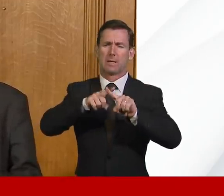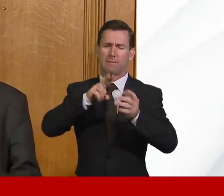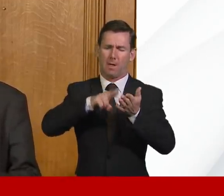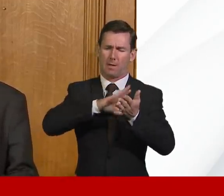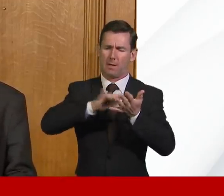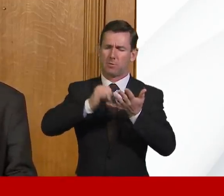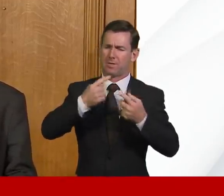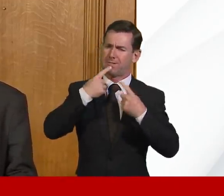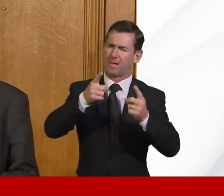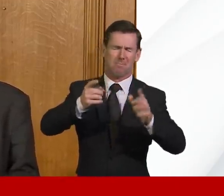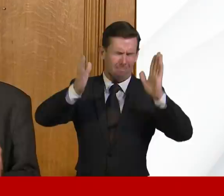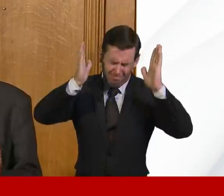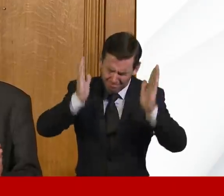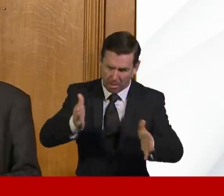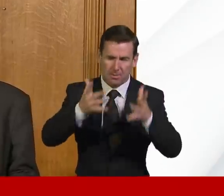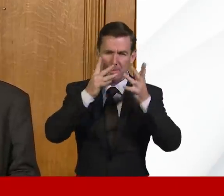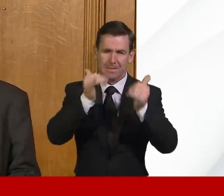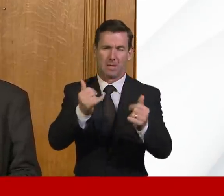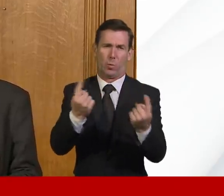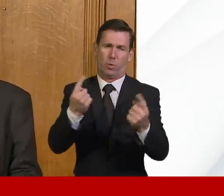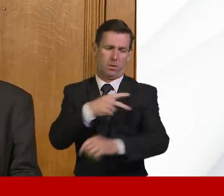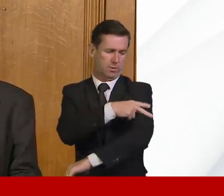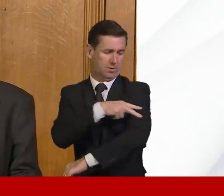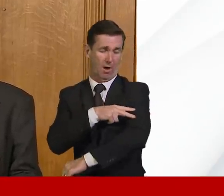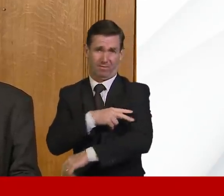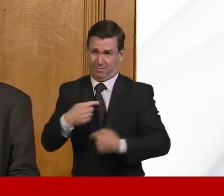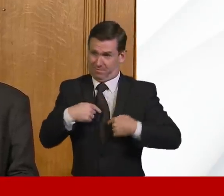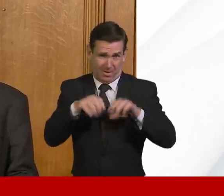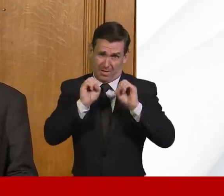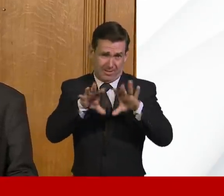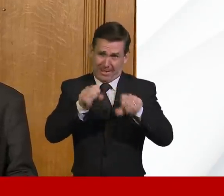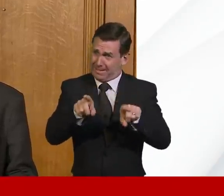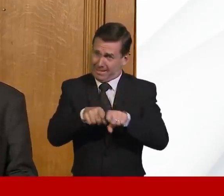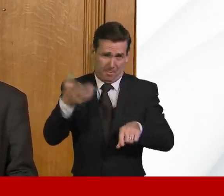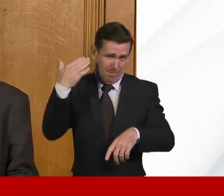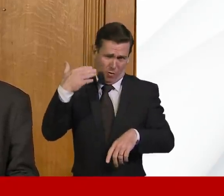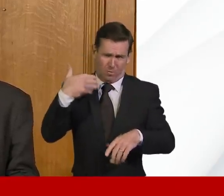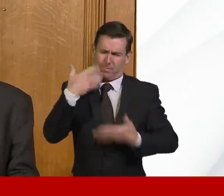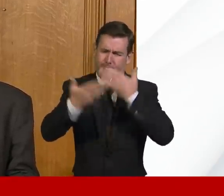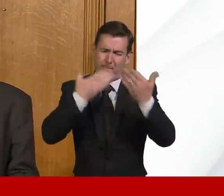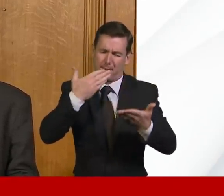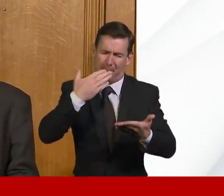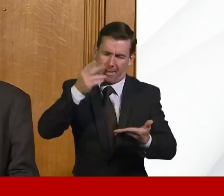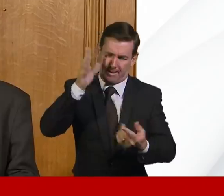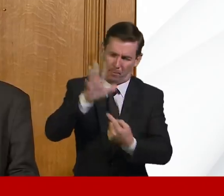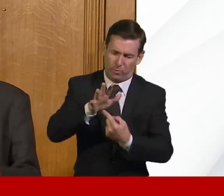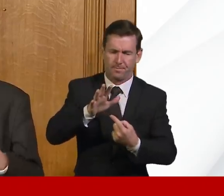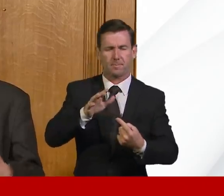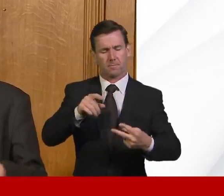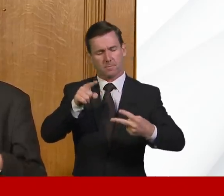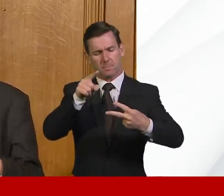to introduce testing for staff. And as I've said before, just to explain, that's really important for two reasons. Firstly, because